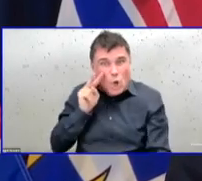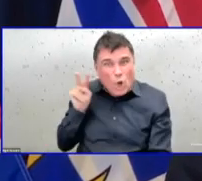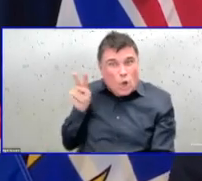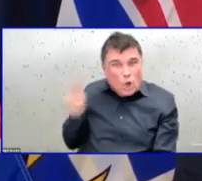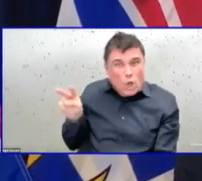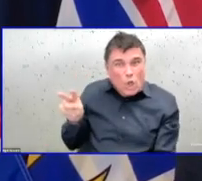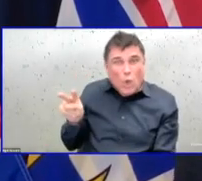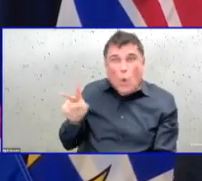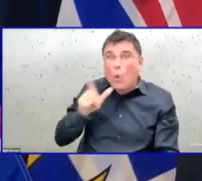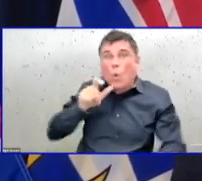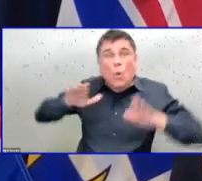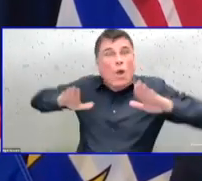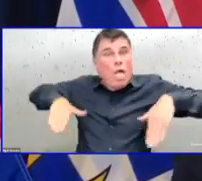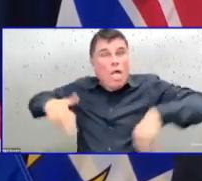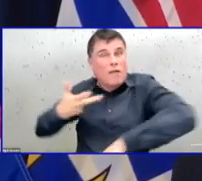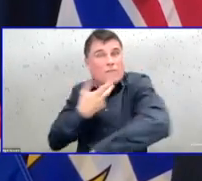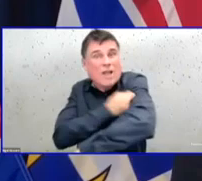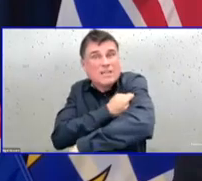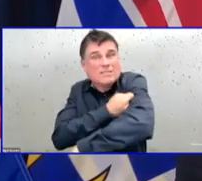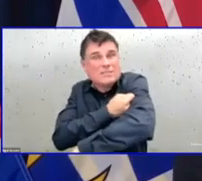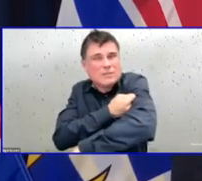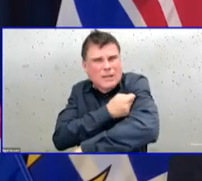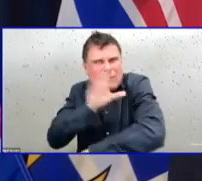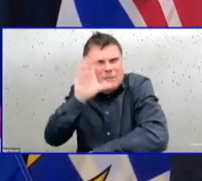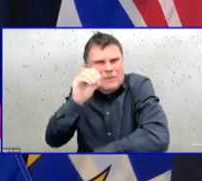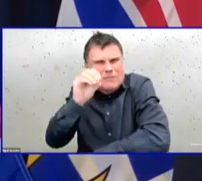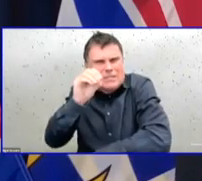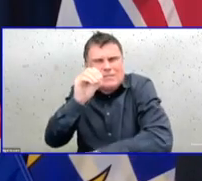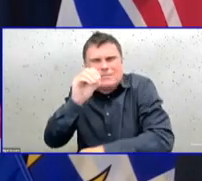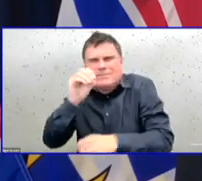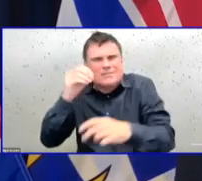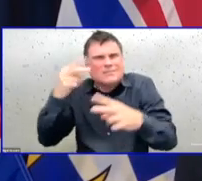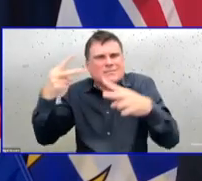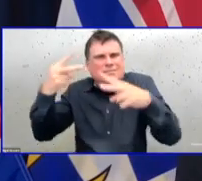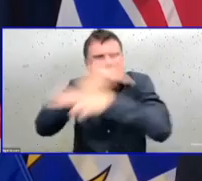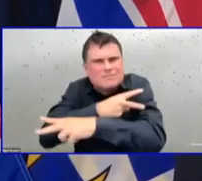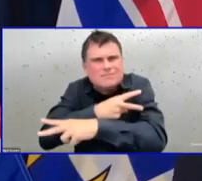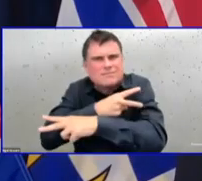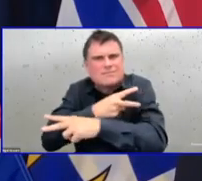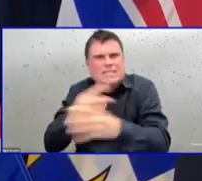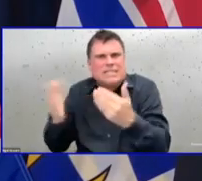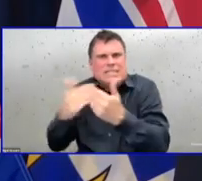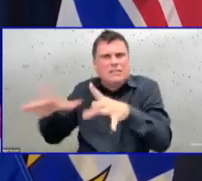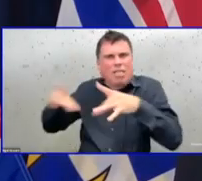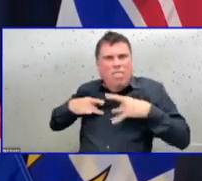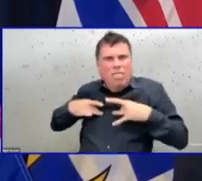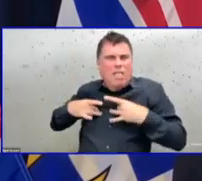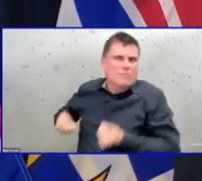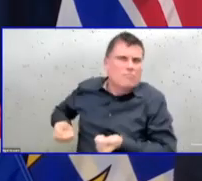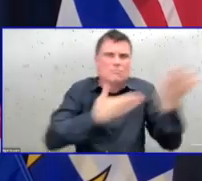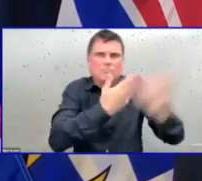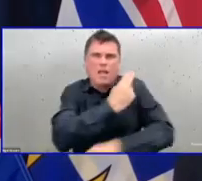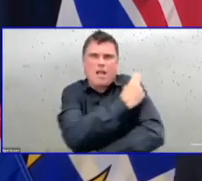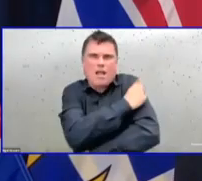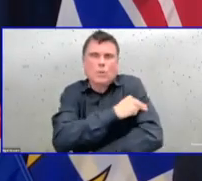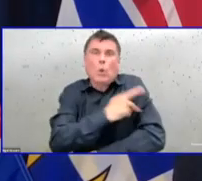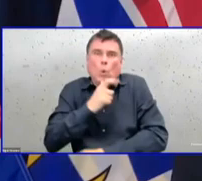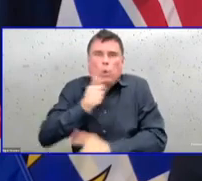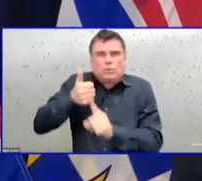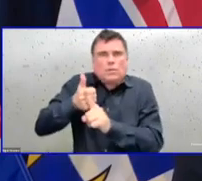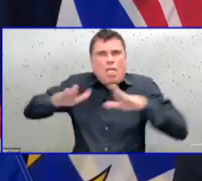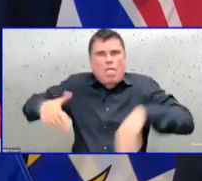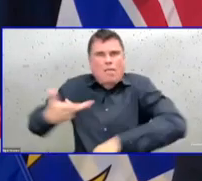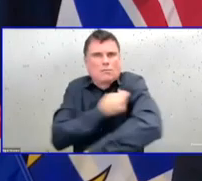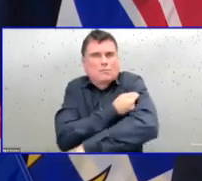times. And I think it's important to reflect on that. And why it's important that we did I think approximately 3